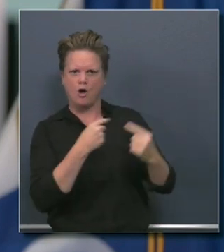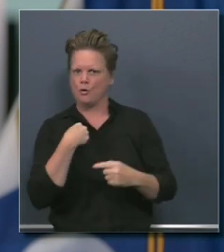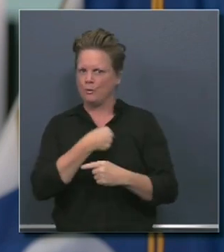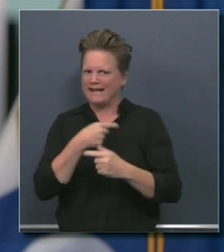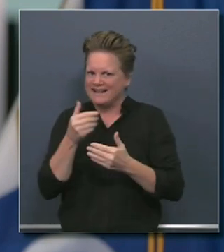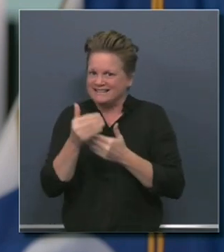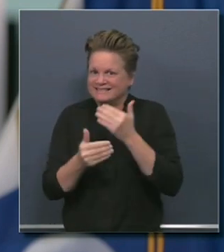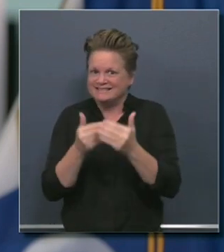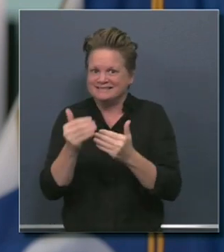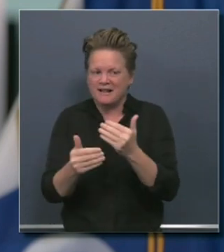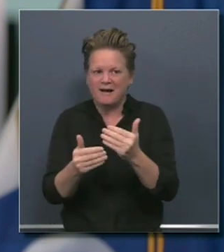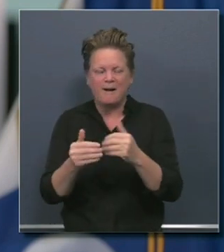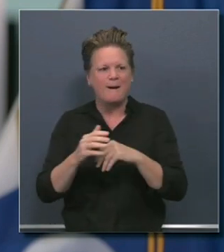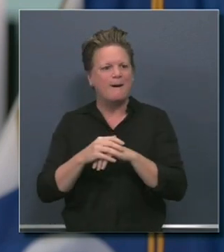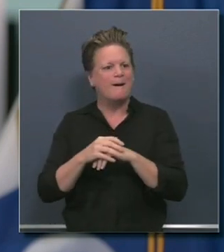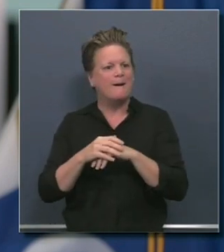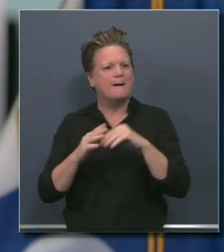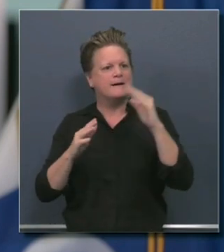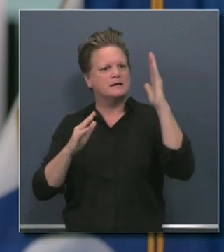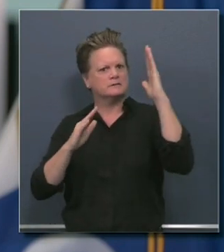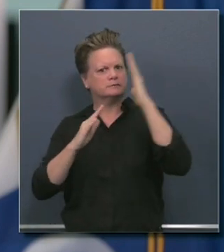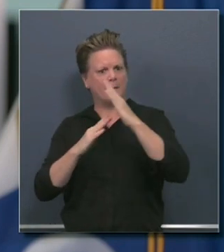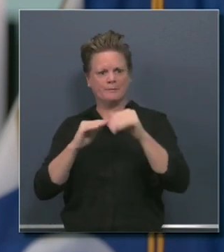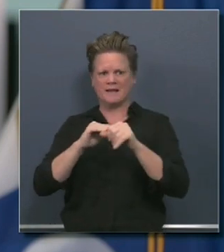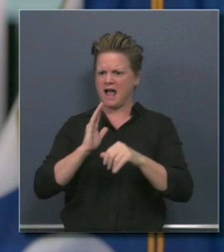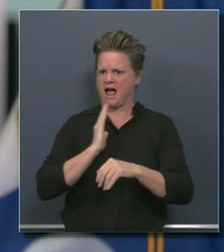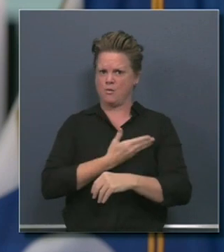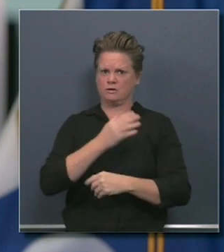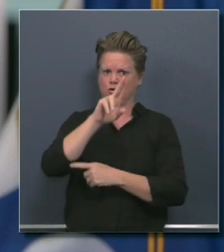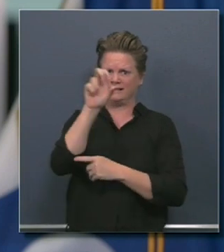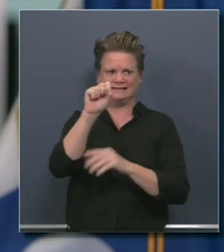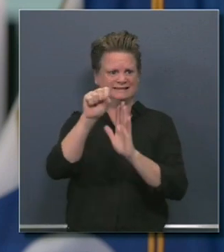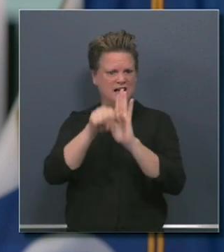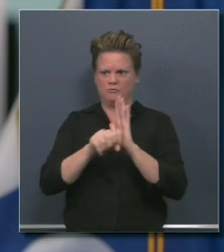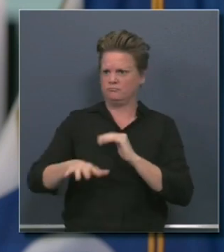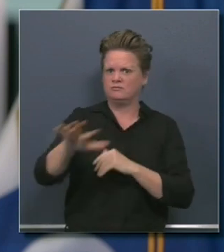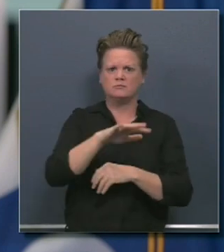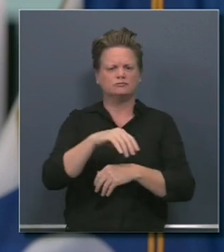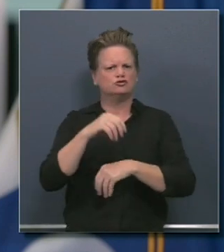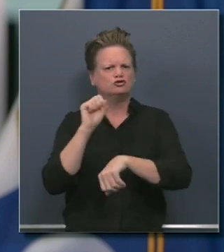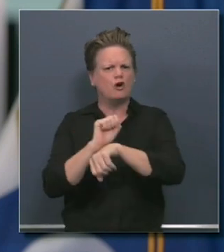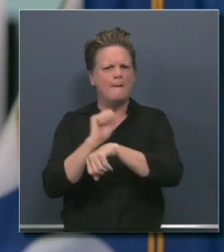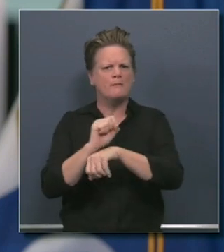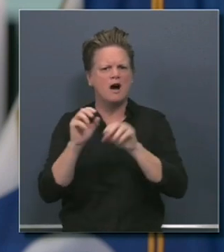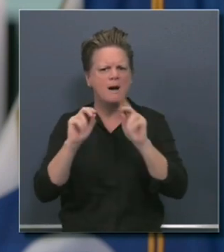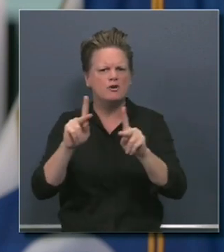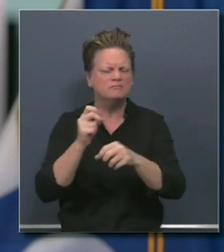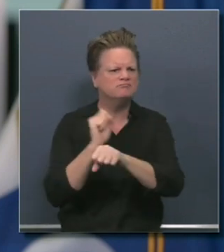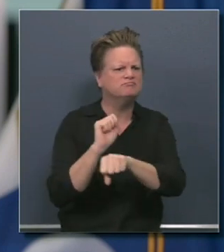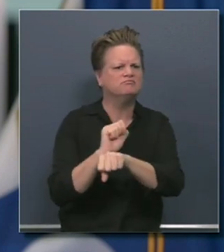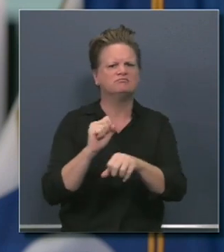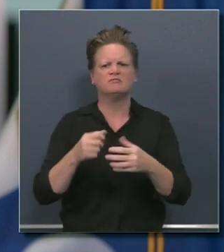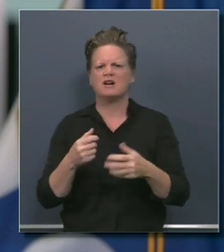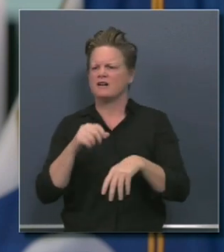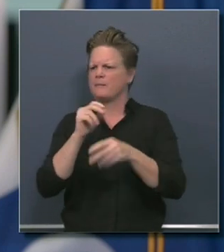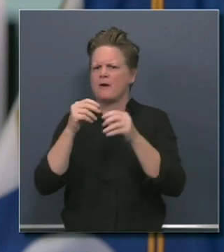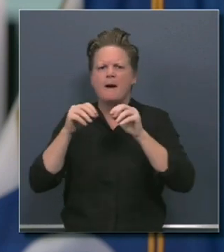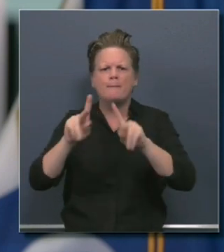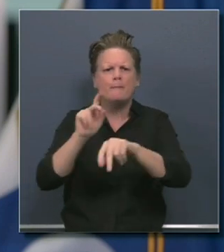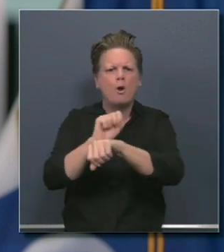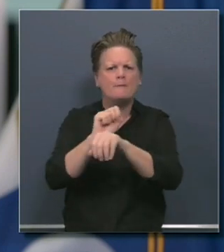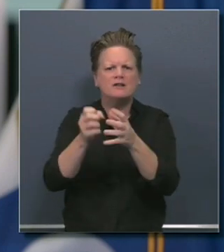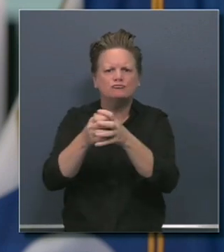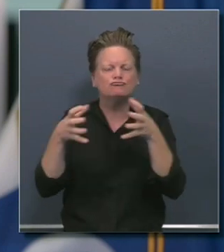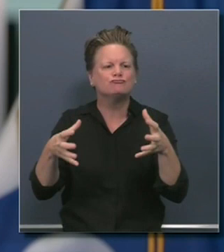American economy in terms of job creation, in terms of economic output, not only reflected in those GDP numbers, but